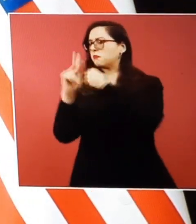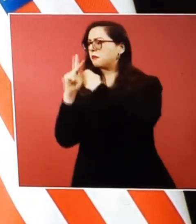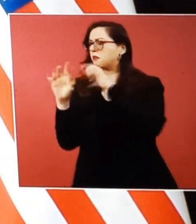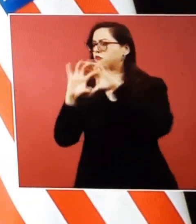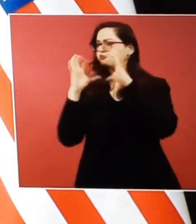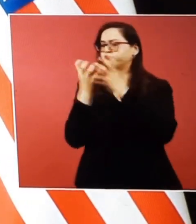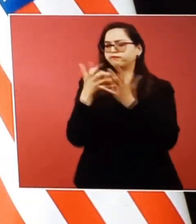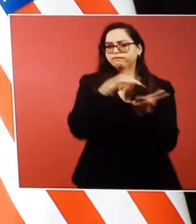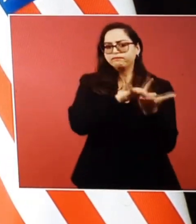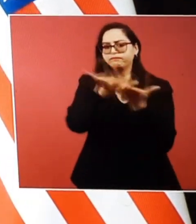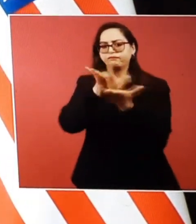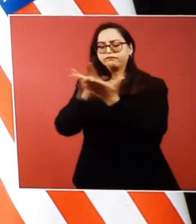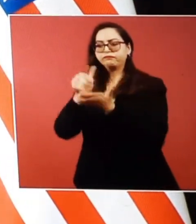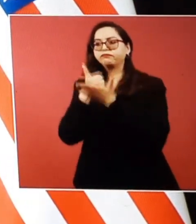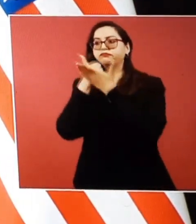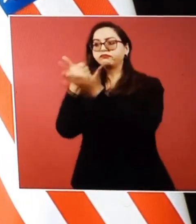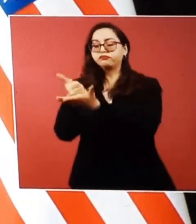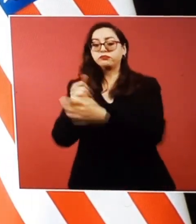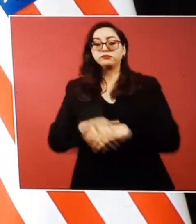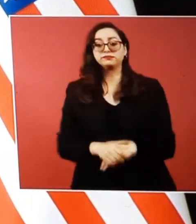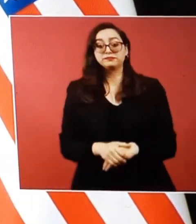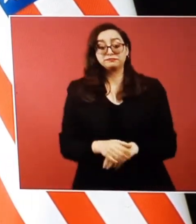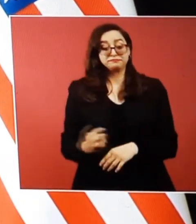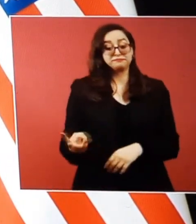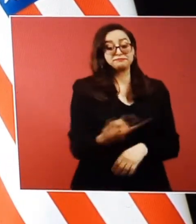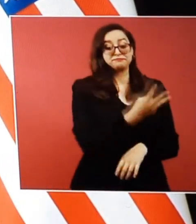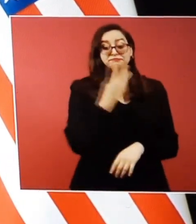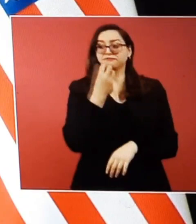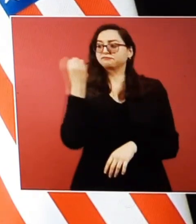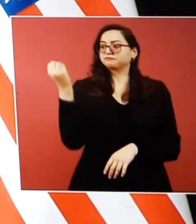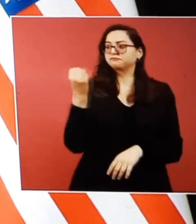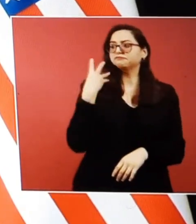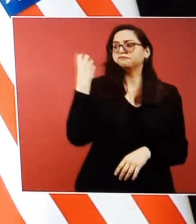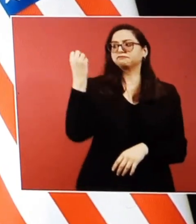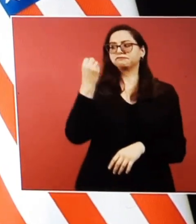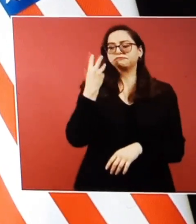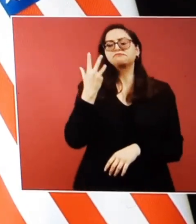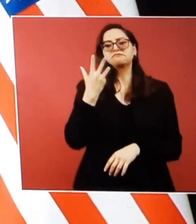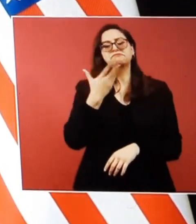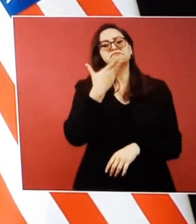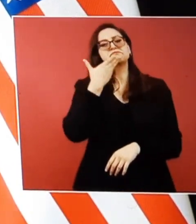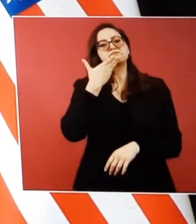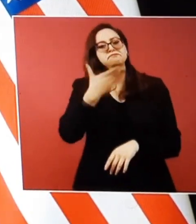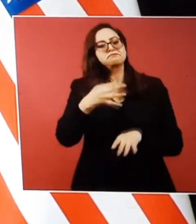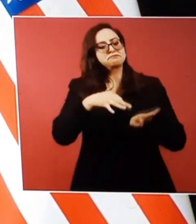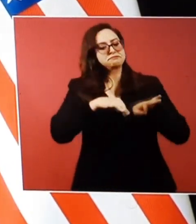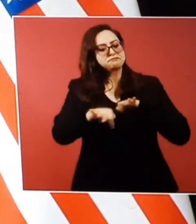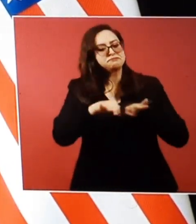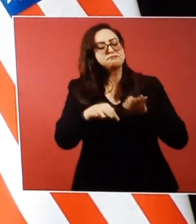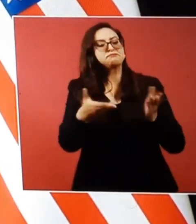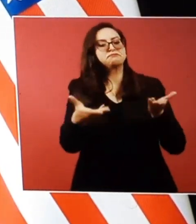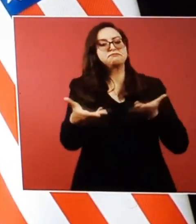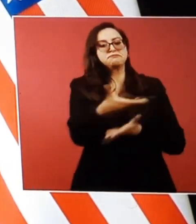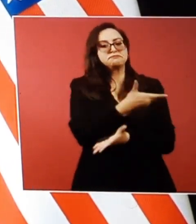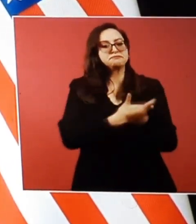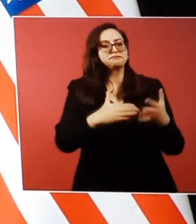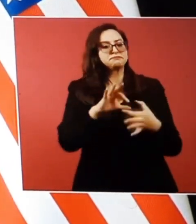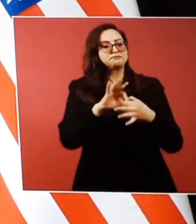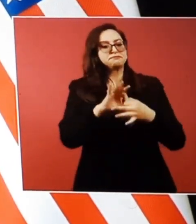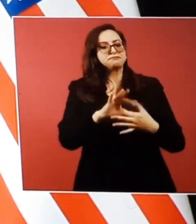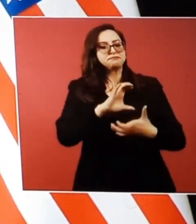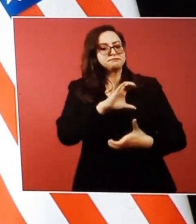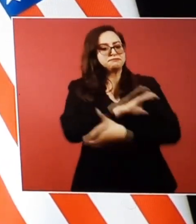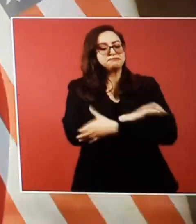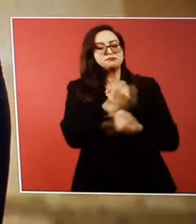This summit was extremely fruitful. We were able to reiterate our vision and the force of our partnership.